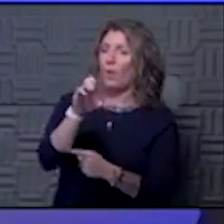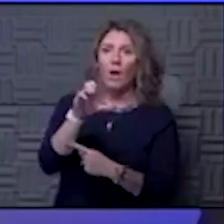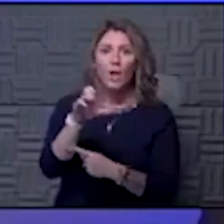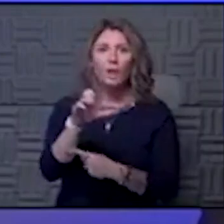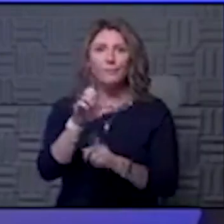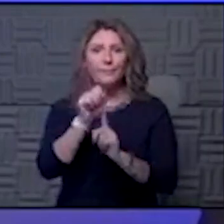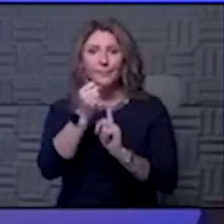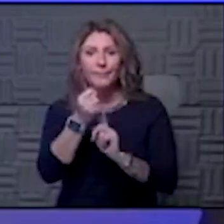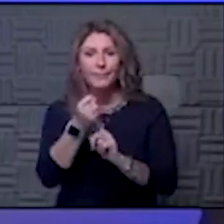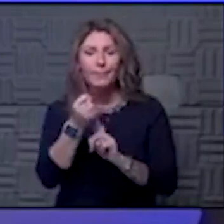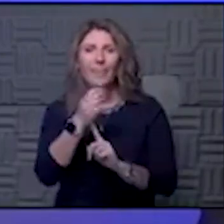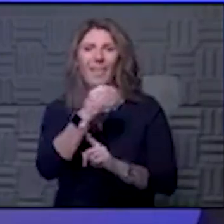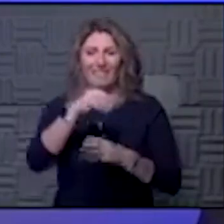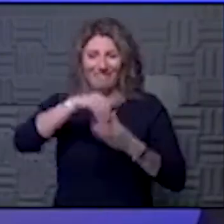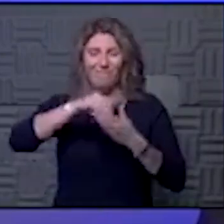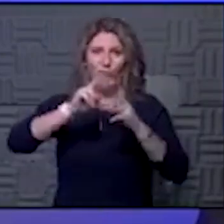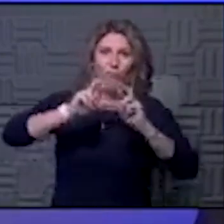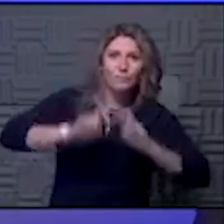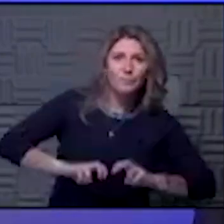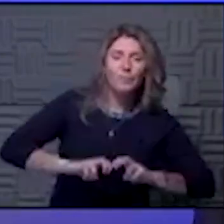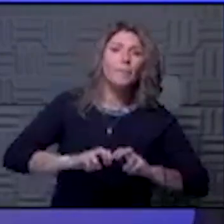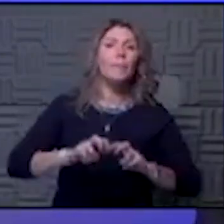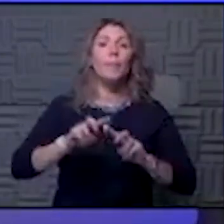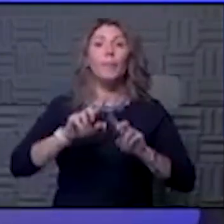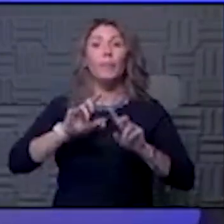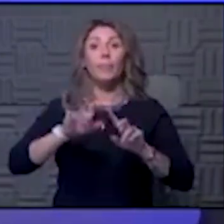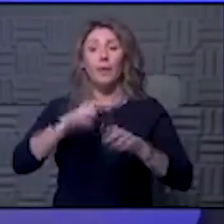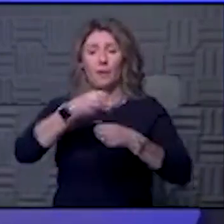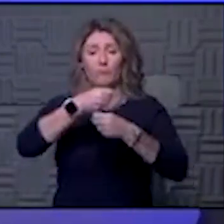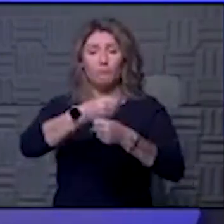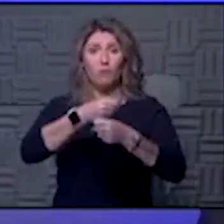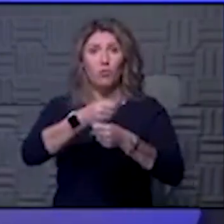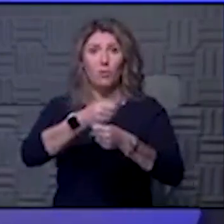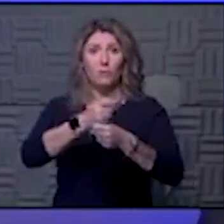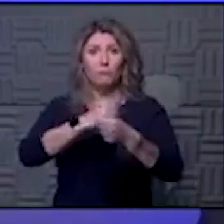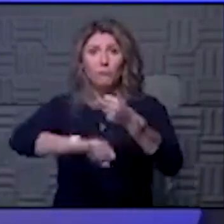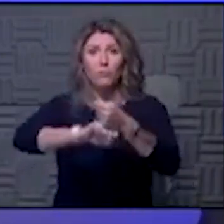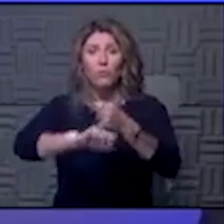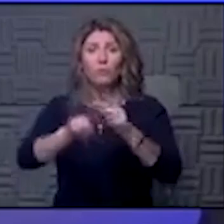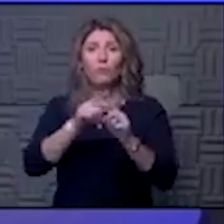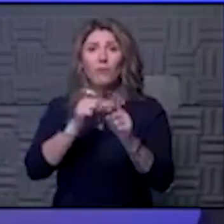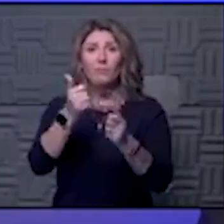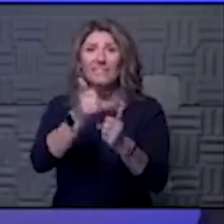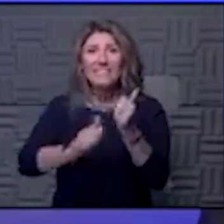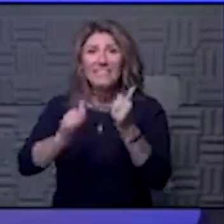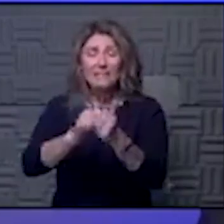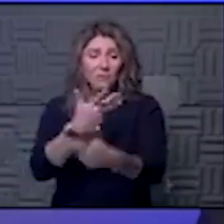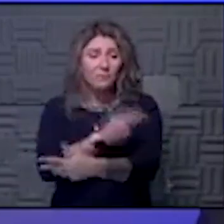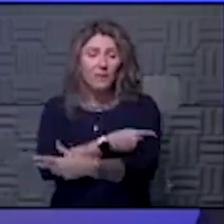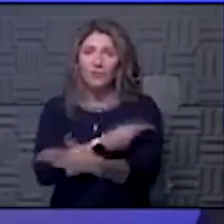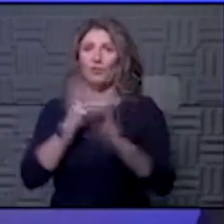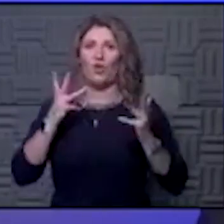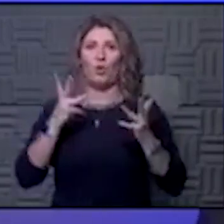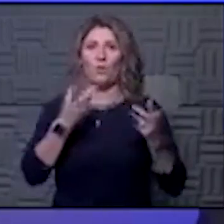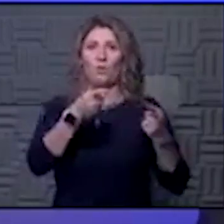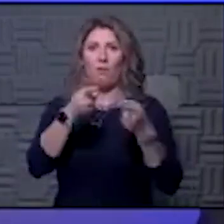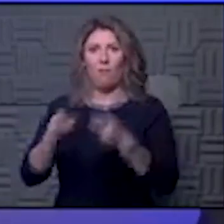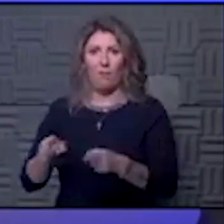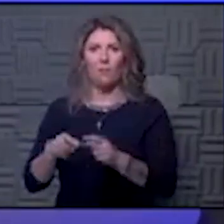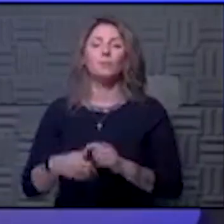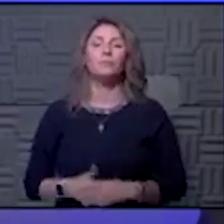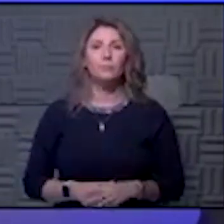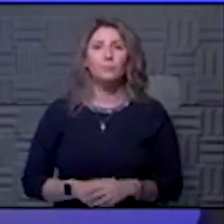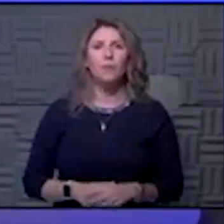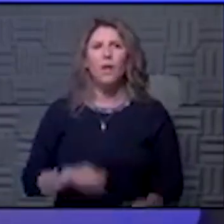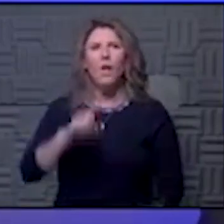the interim analysis, the production campaign for each of those vaccine is already underway. I believe that